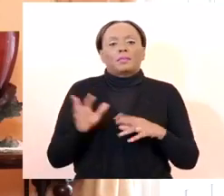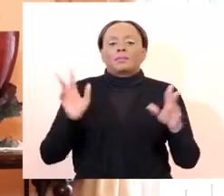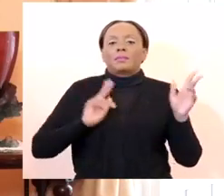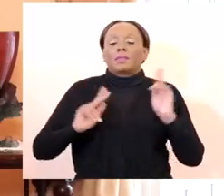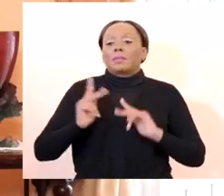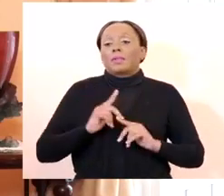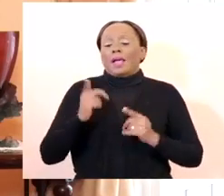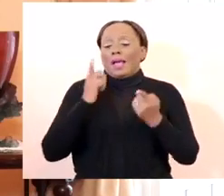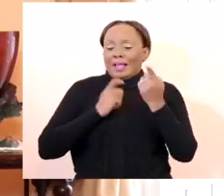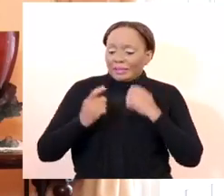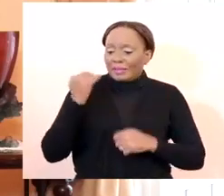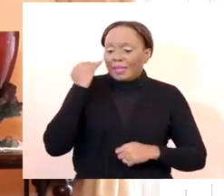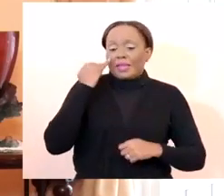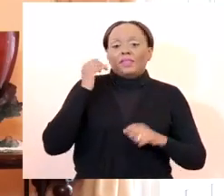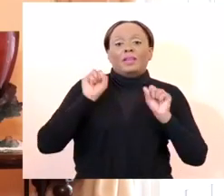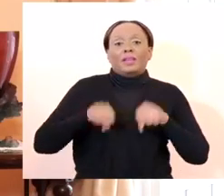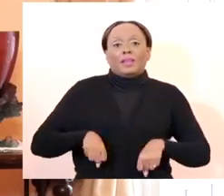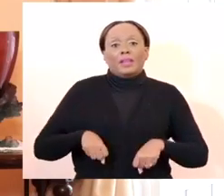activity.